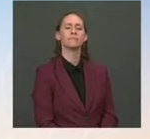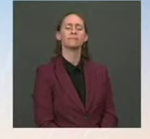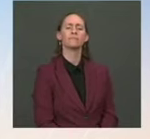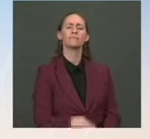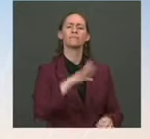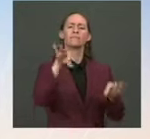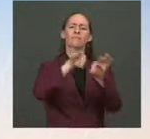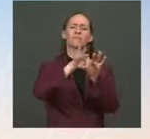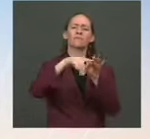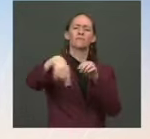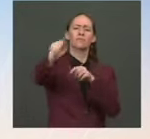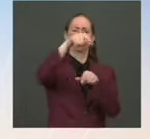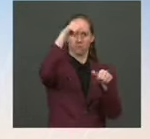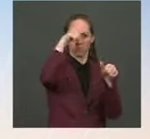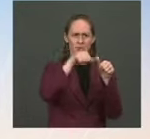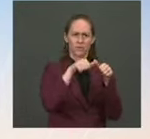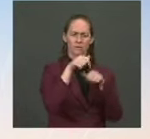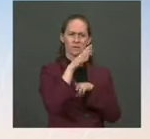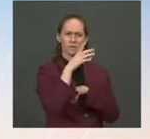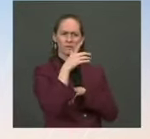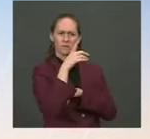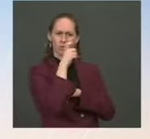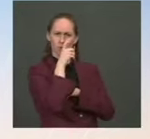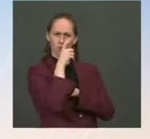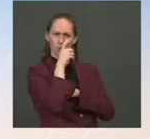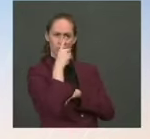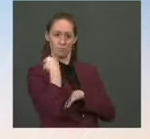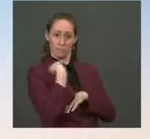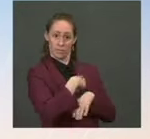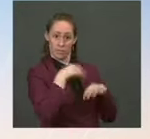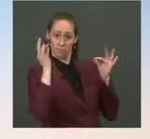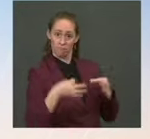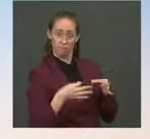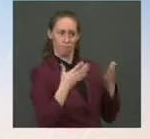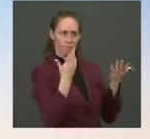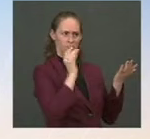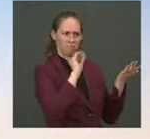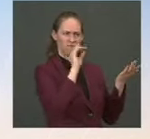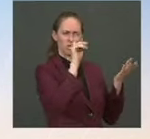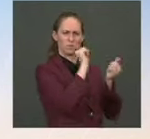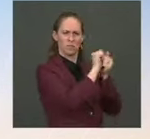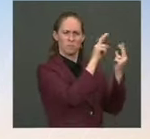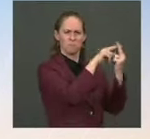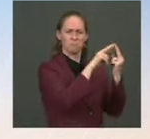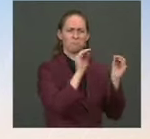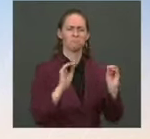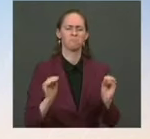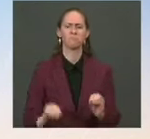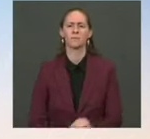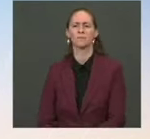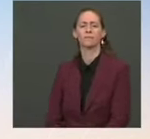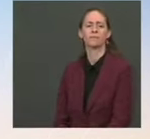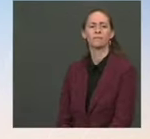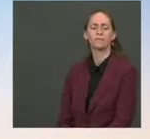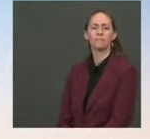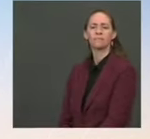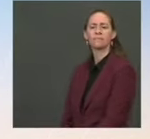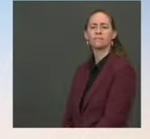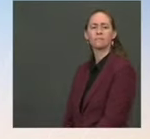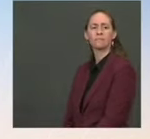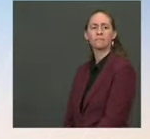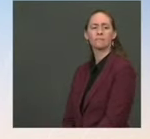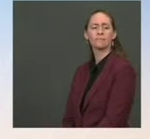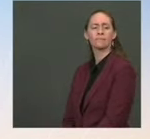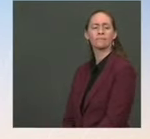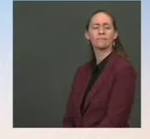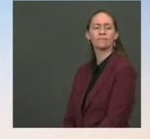It's not Ukraine. The The So let me ask you about abortion rights. You mentioned yesterday about the President's support for the Women's Health Protection